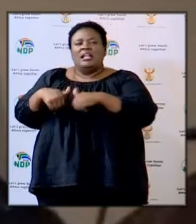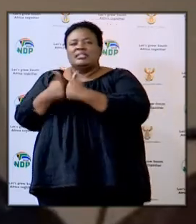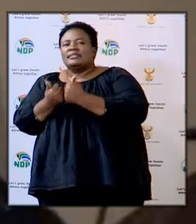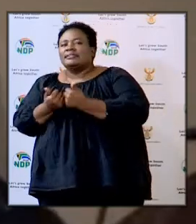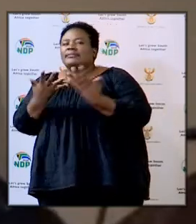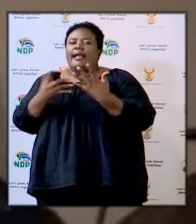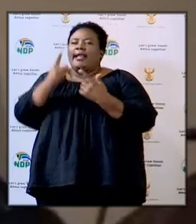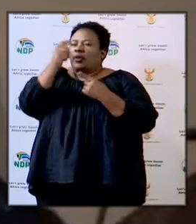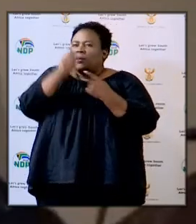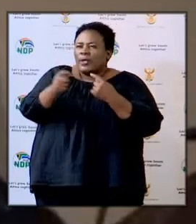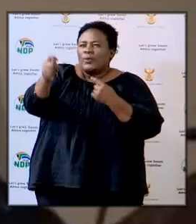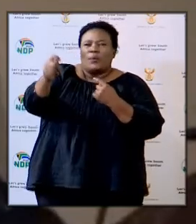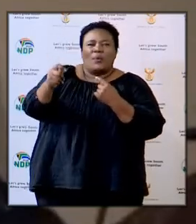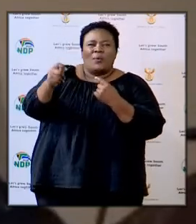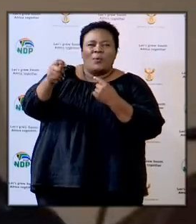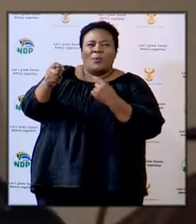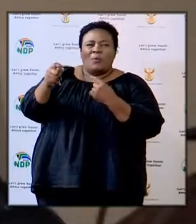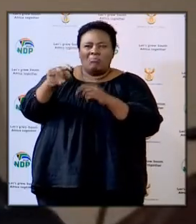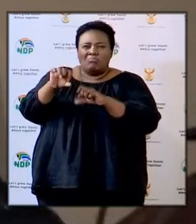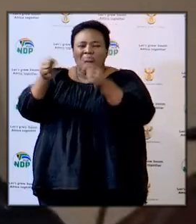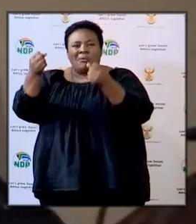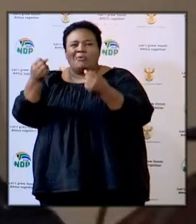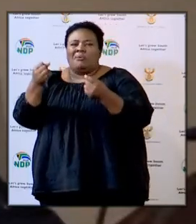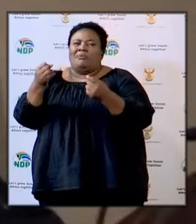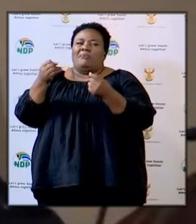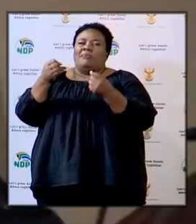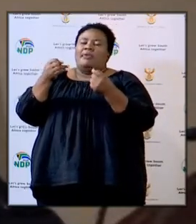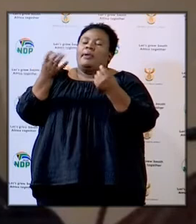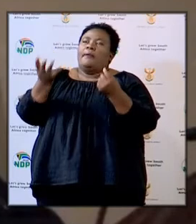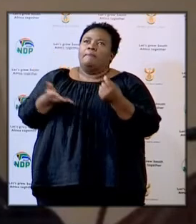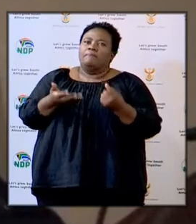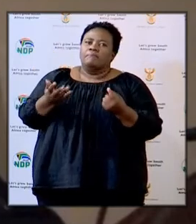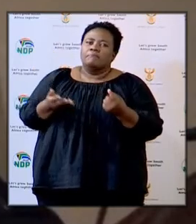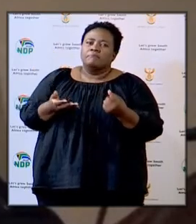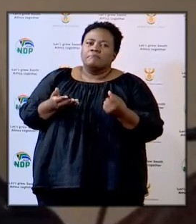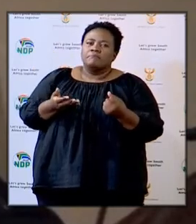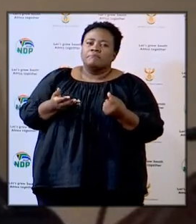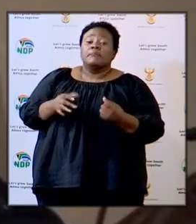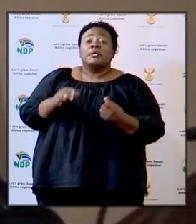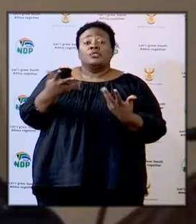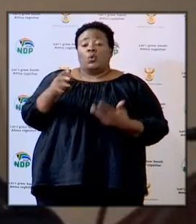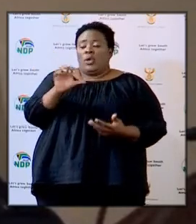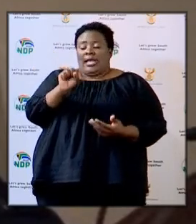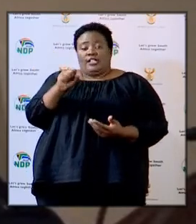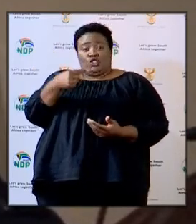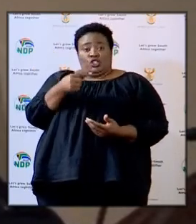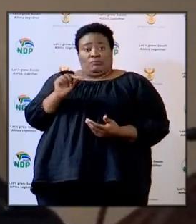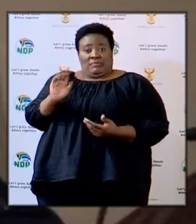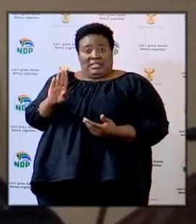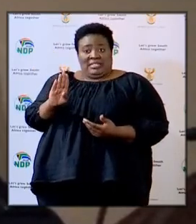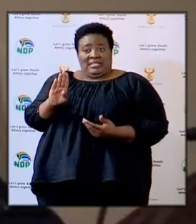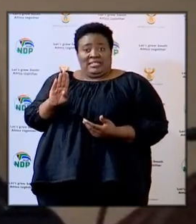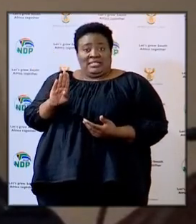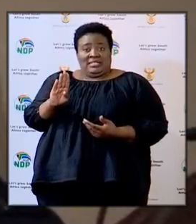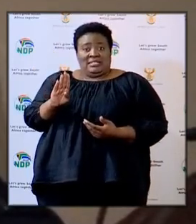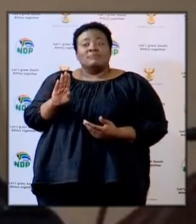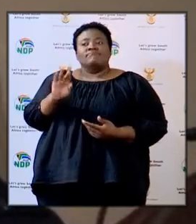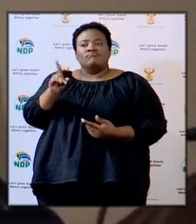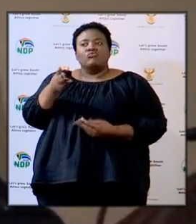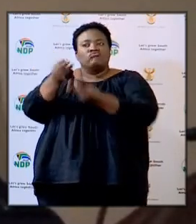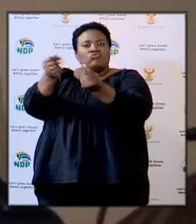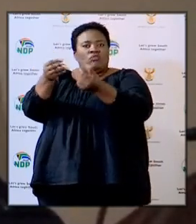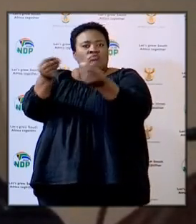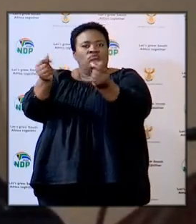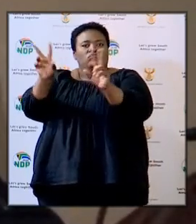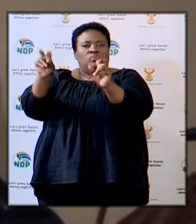such as broken windows and the SGPs dealt with the question of